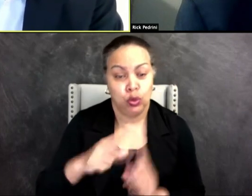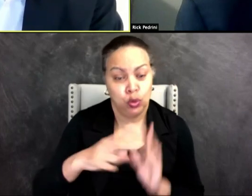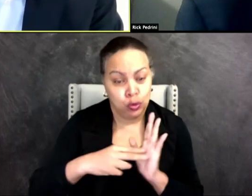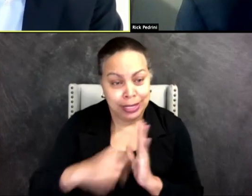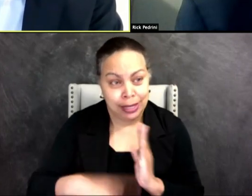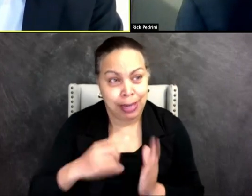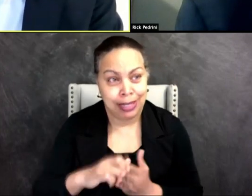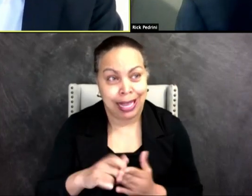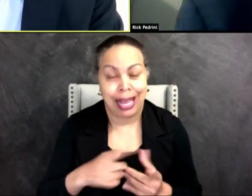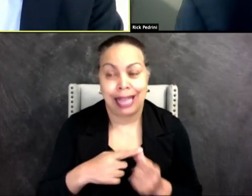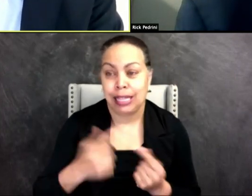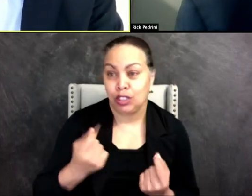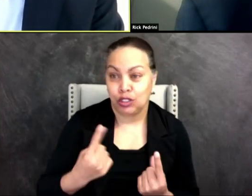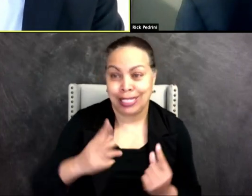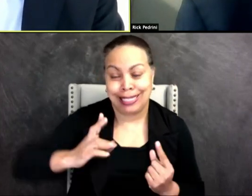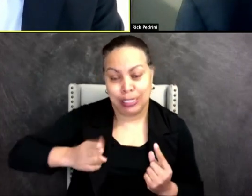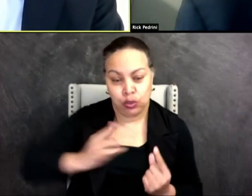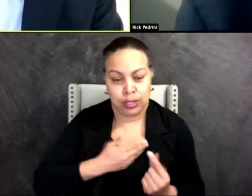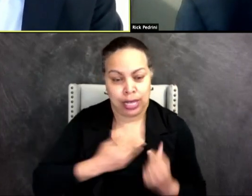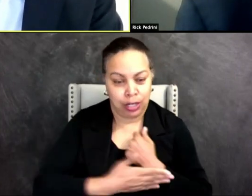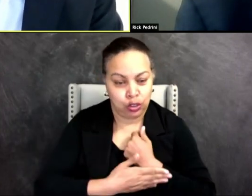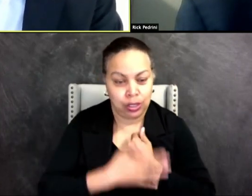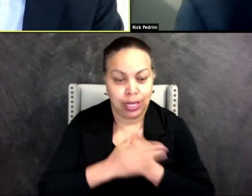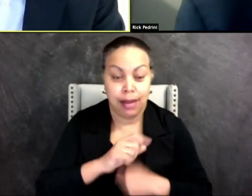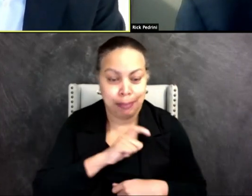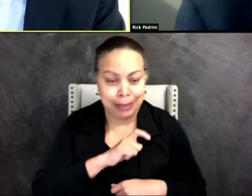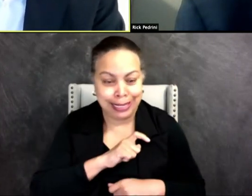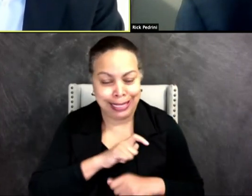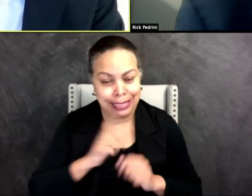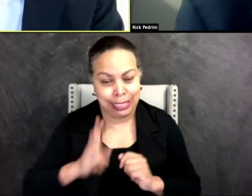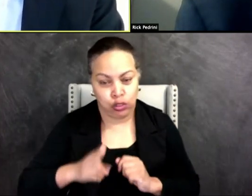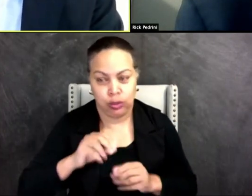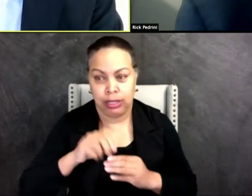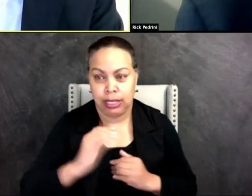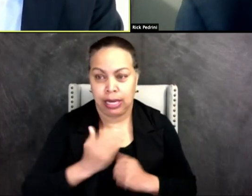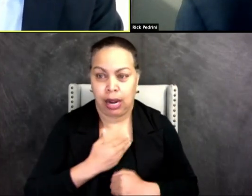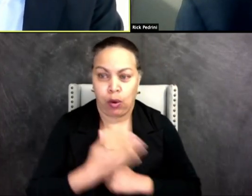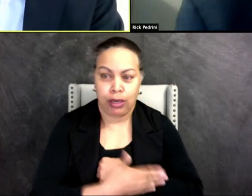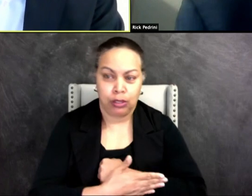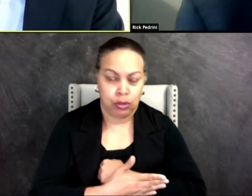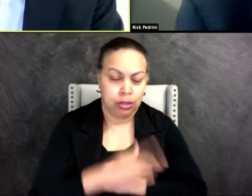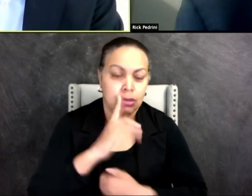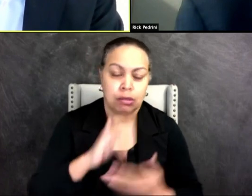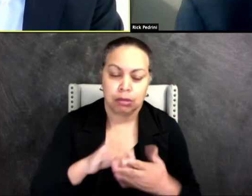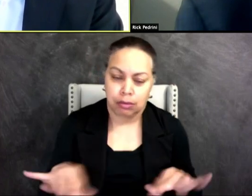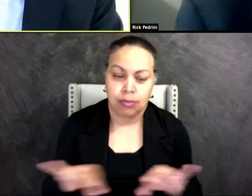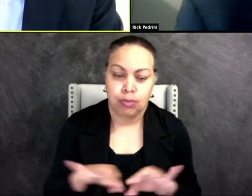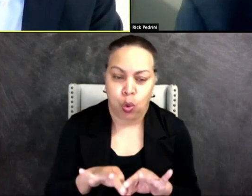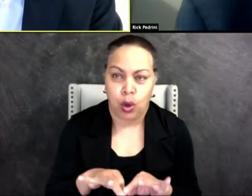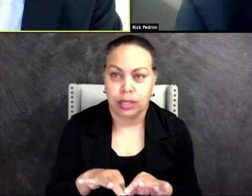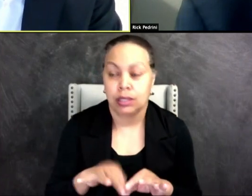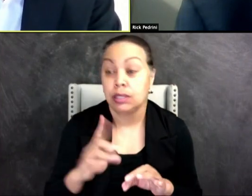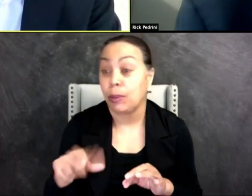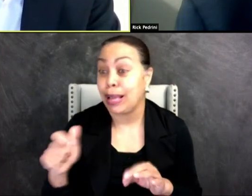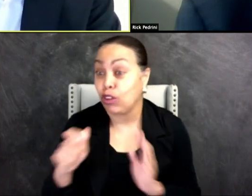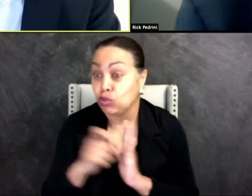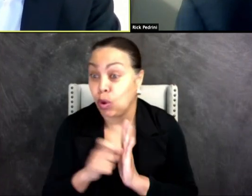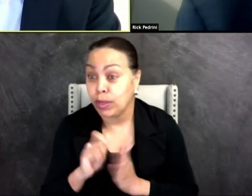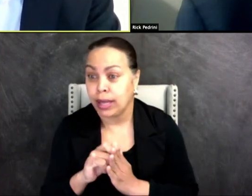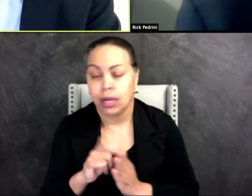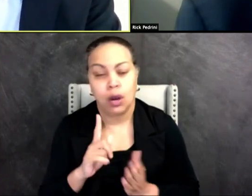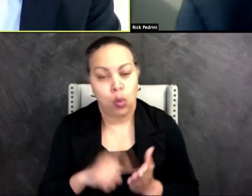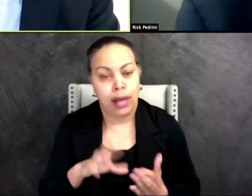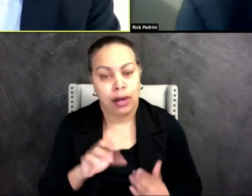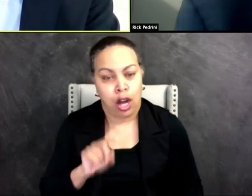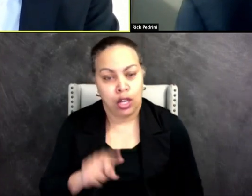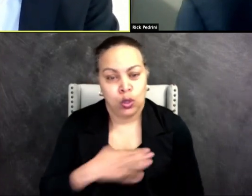the history of this country and policing in this country. So I think it's important as someone chimed in with that, what are you willing to